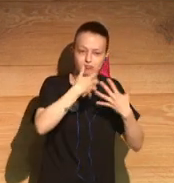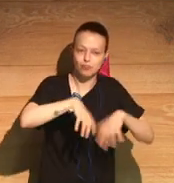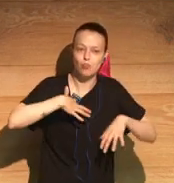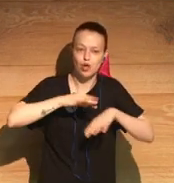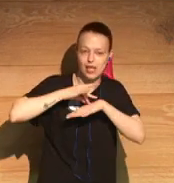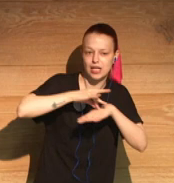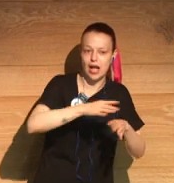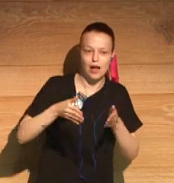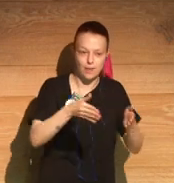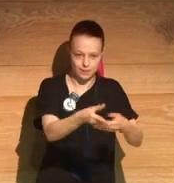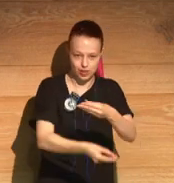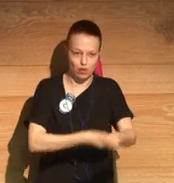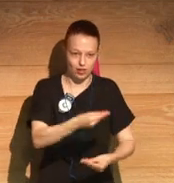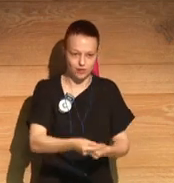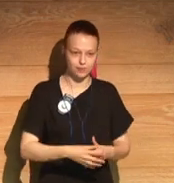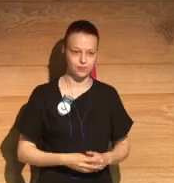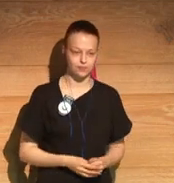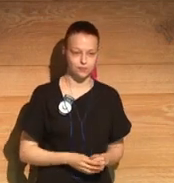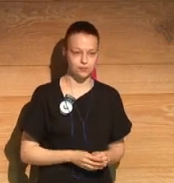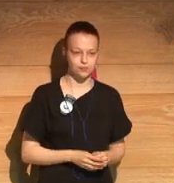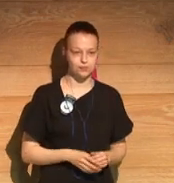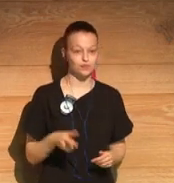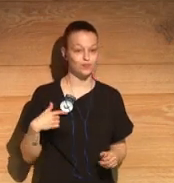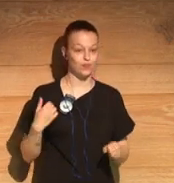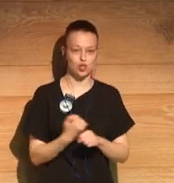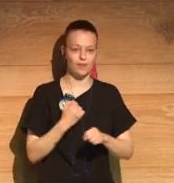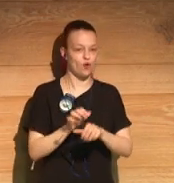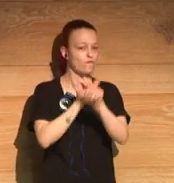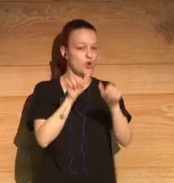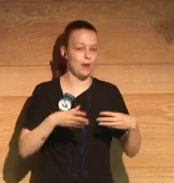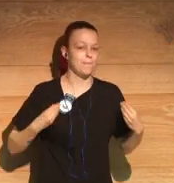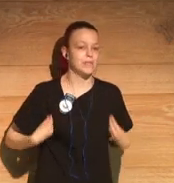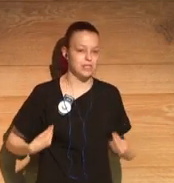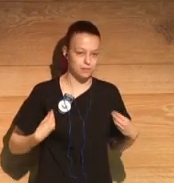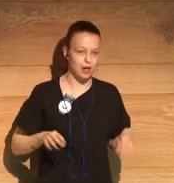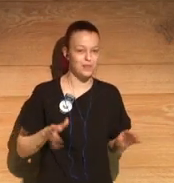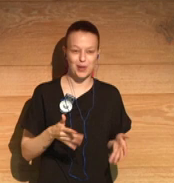yeah, that's the way that I always work. And I find it an exciting way to work as a writer.